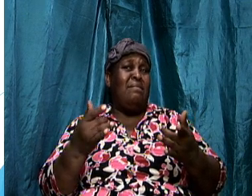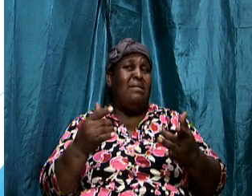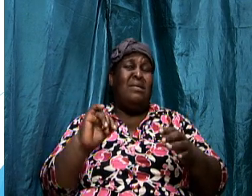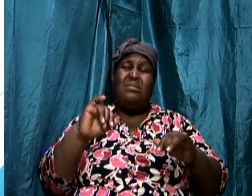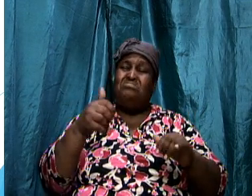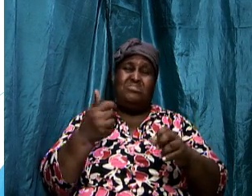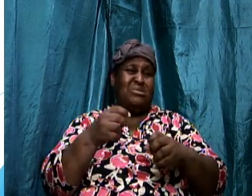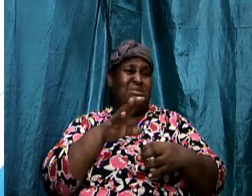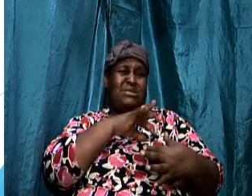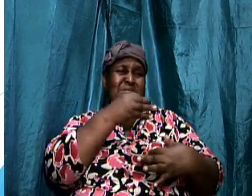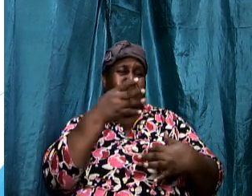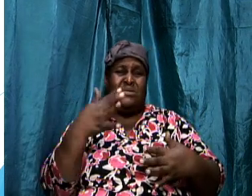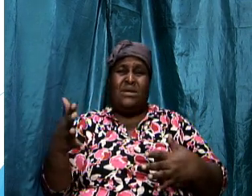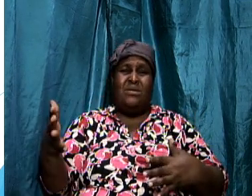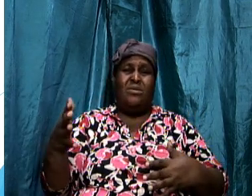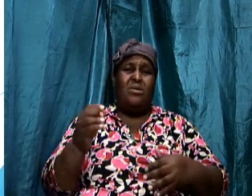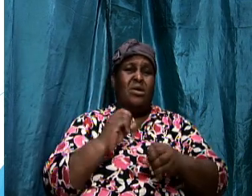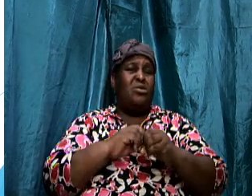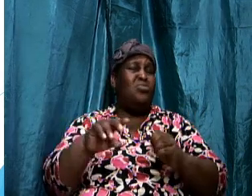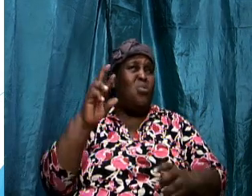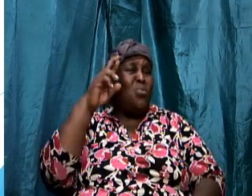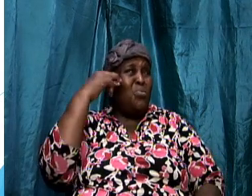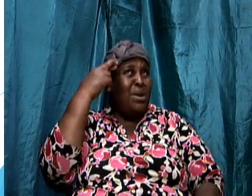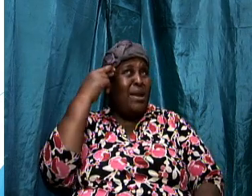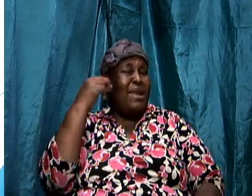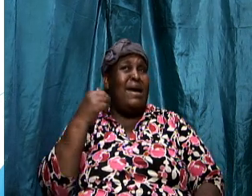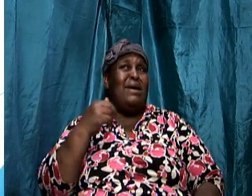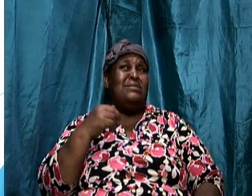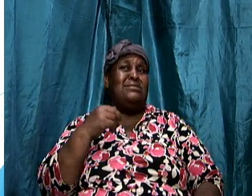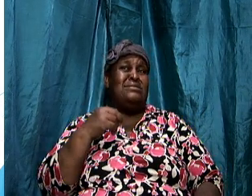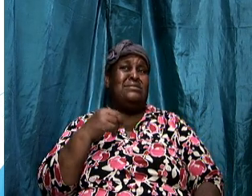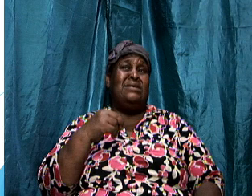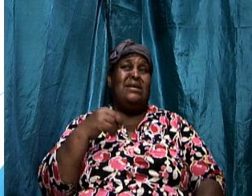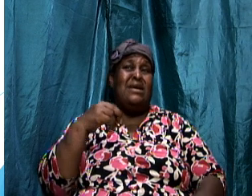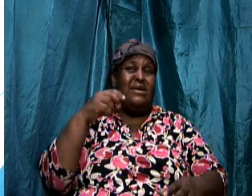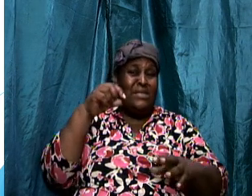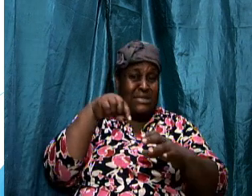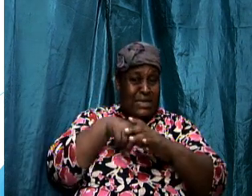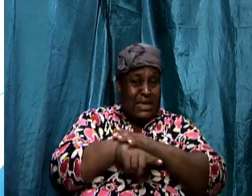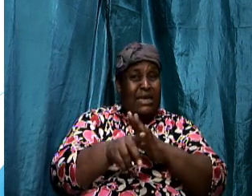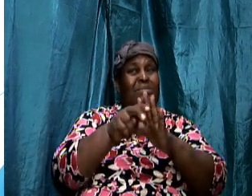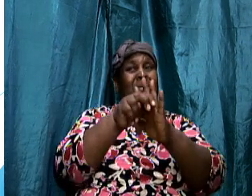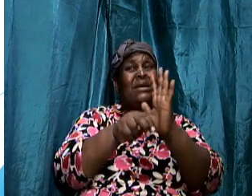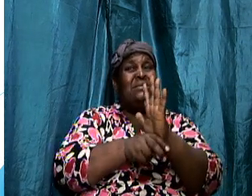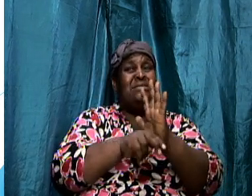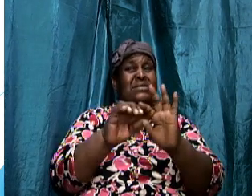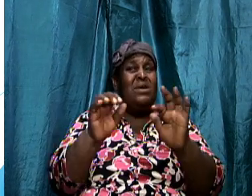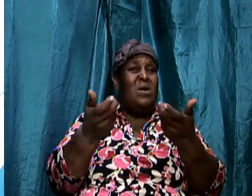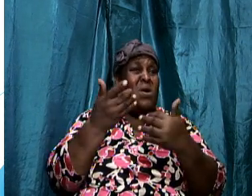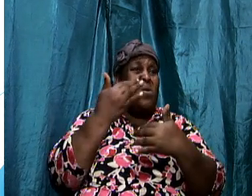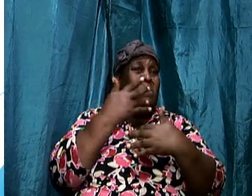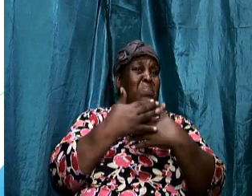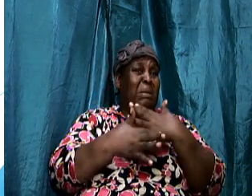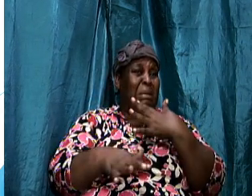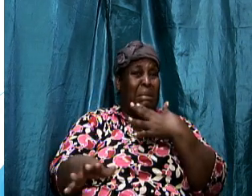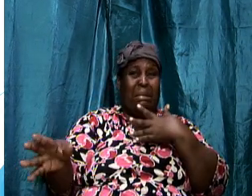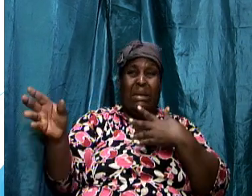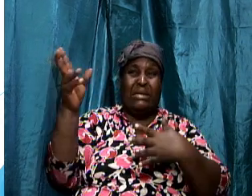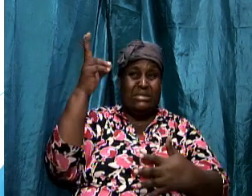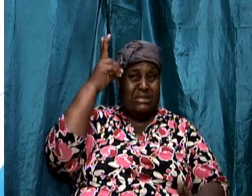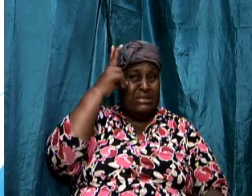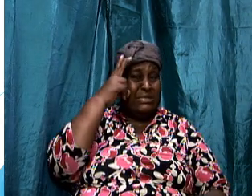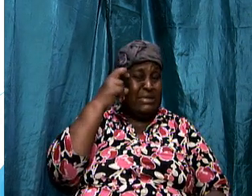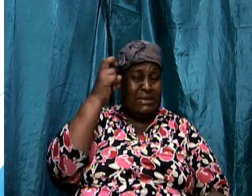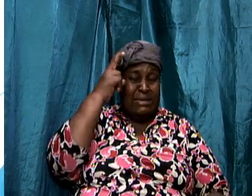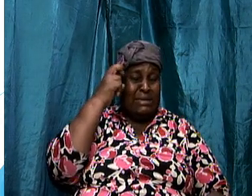but we don't realize the intensity and how gory and bloody the thing is and how satan